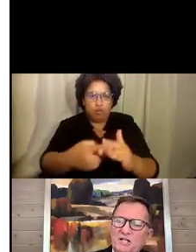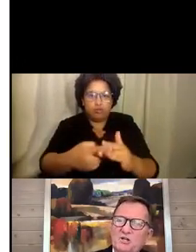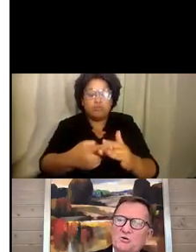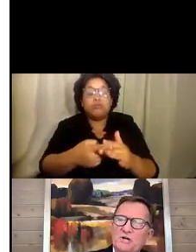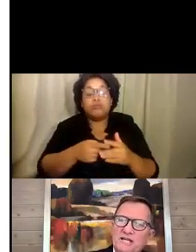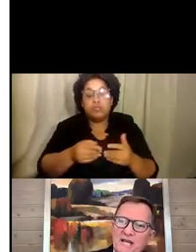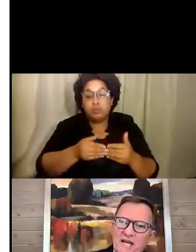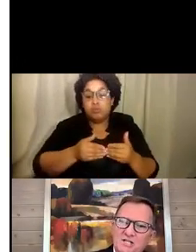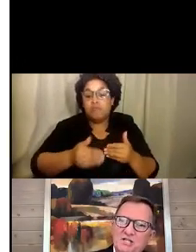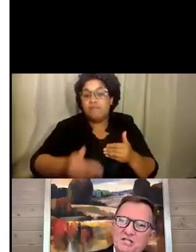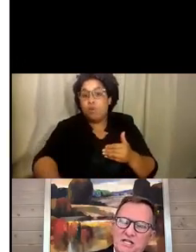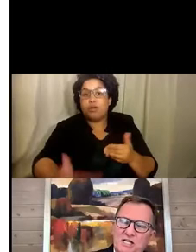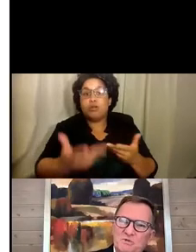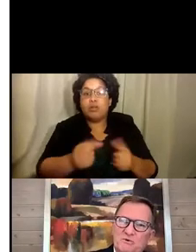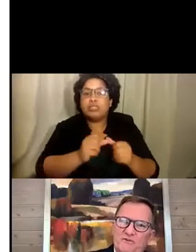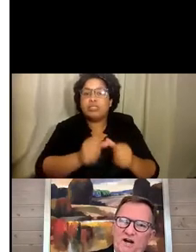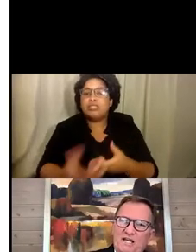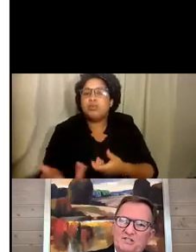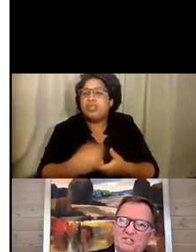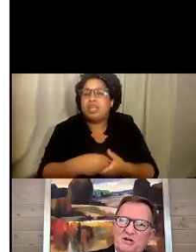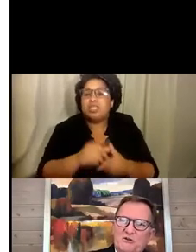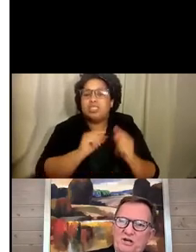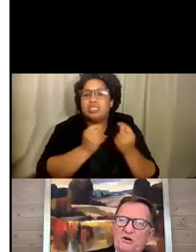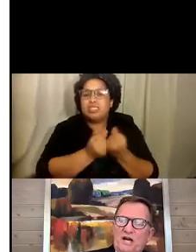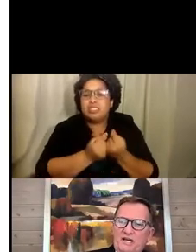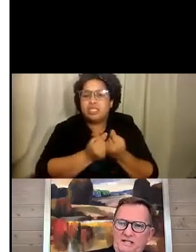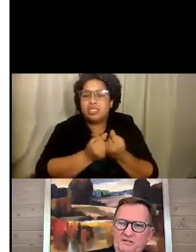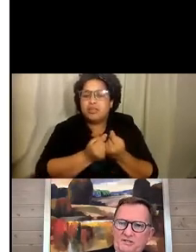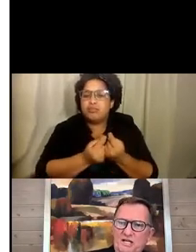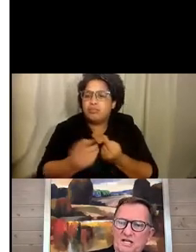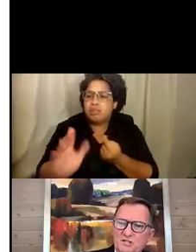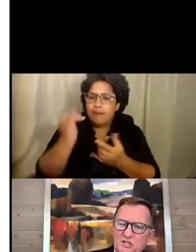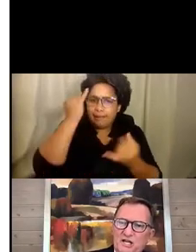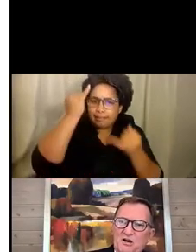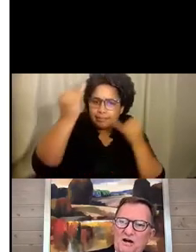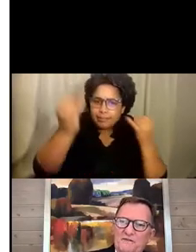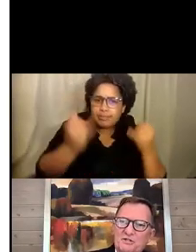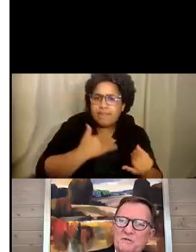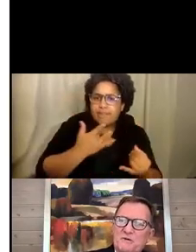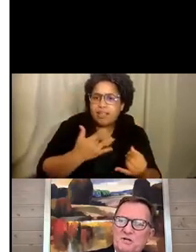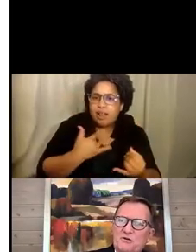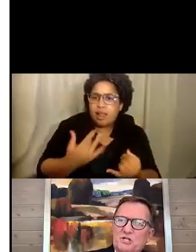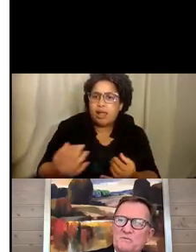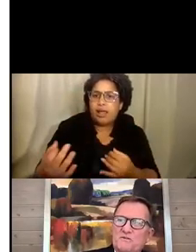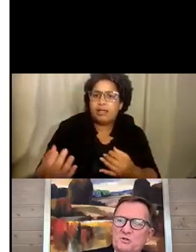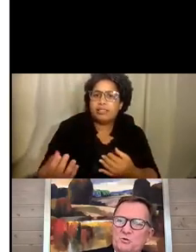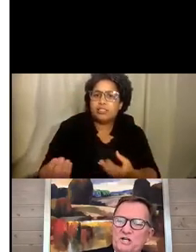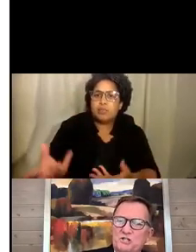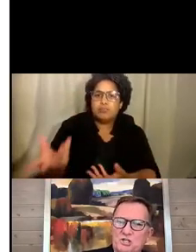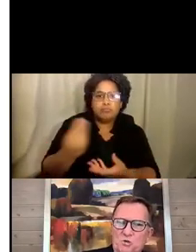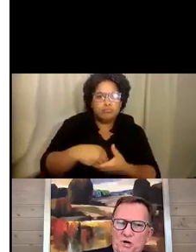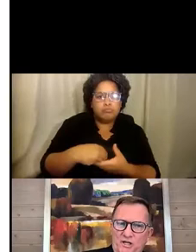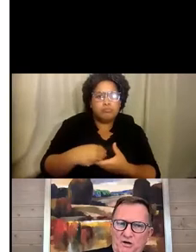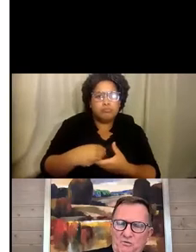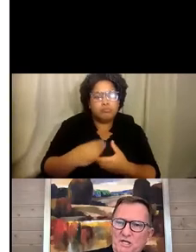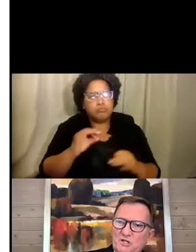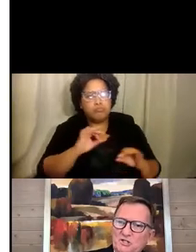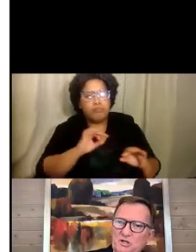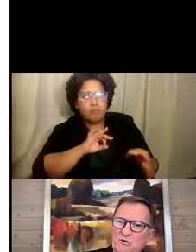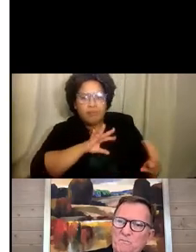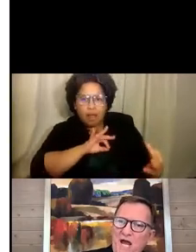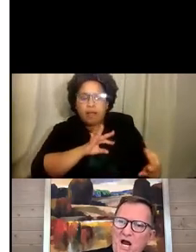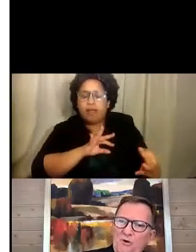want to continue to engage the team to provide and share their ideas to take authorship and ownership of the direction that you want to go.